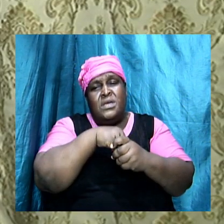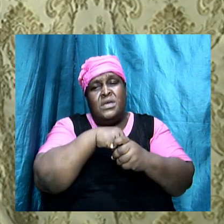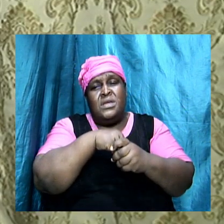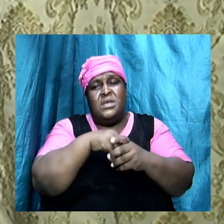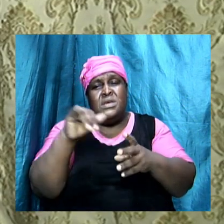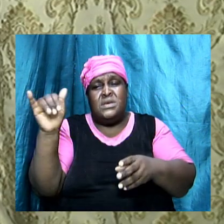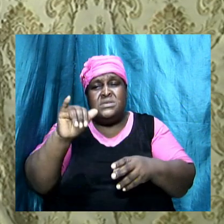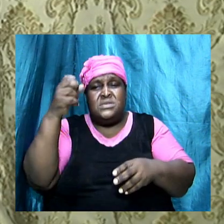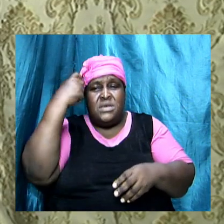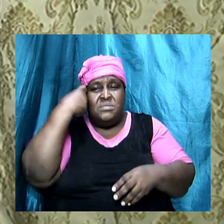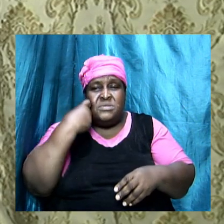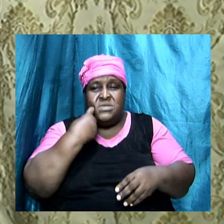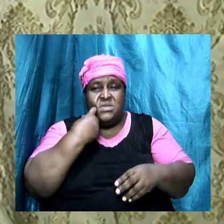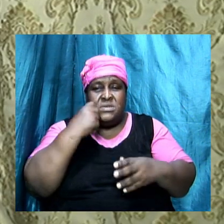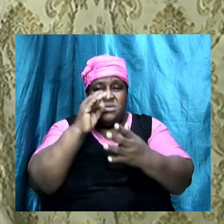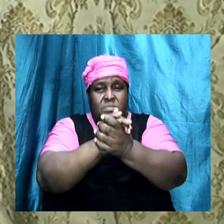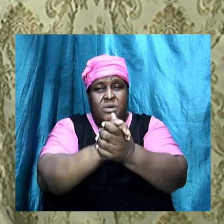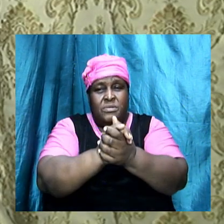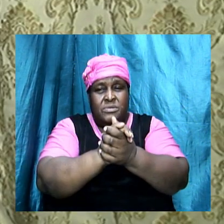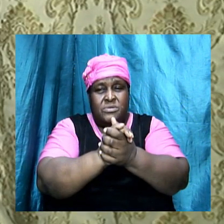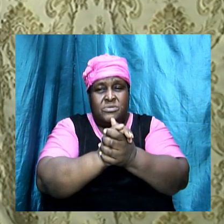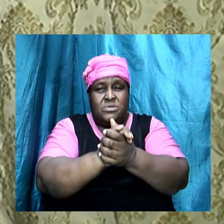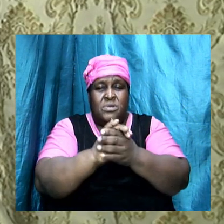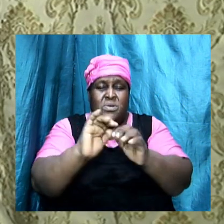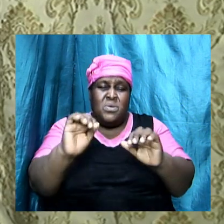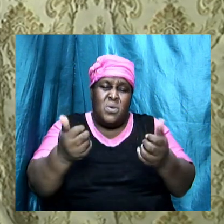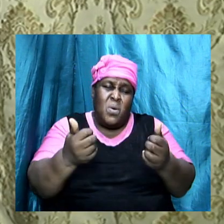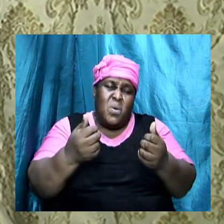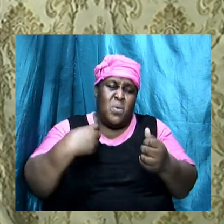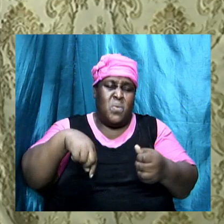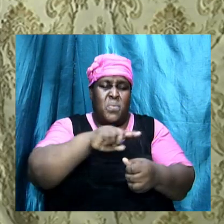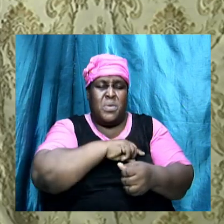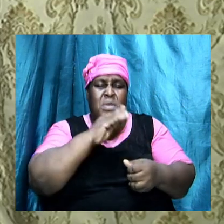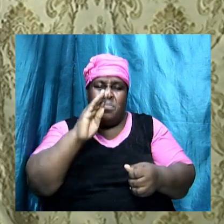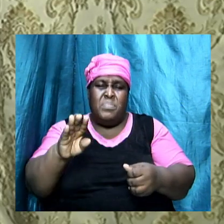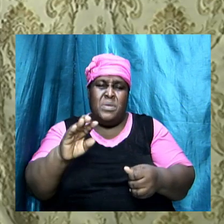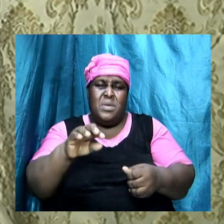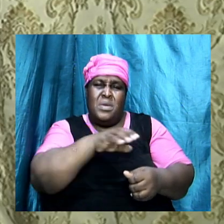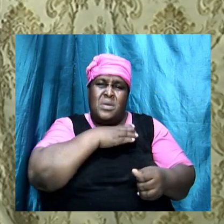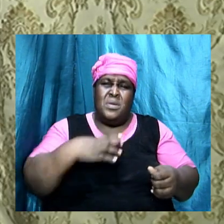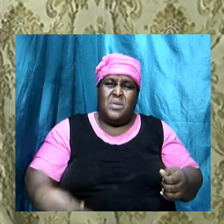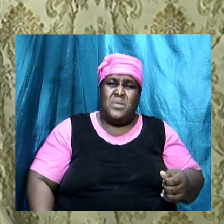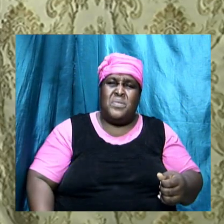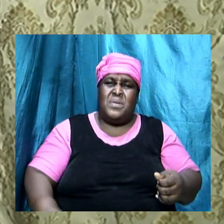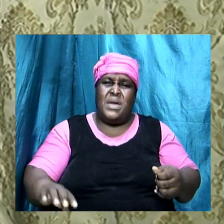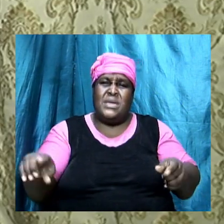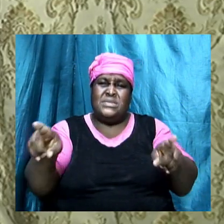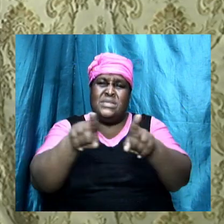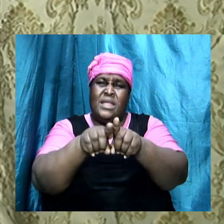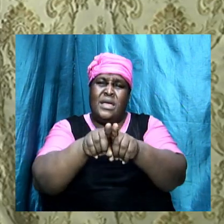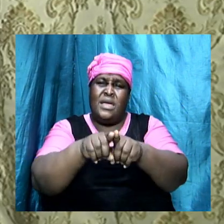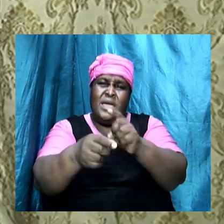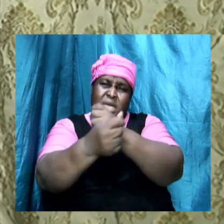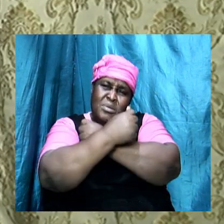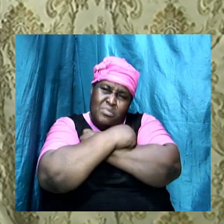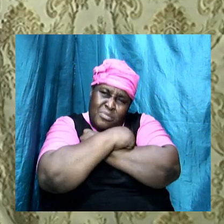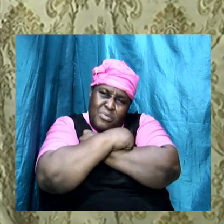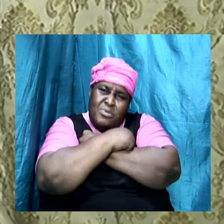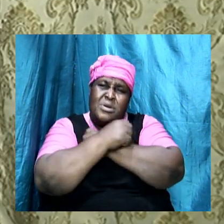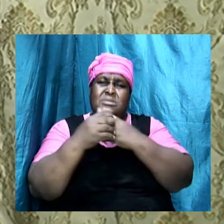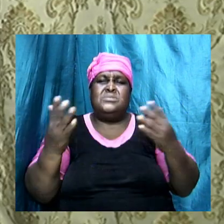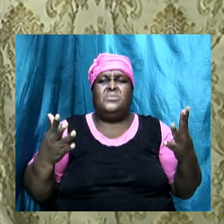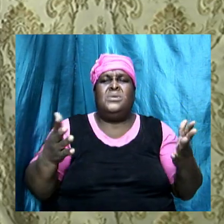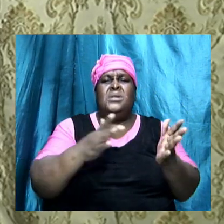How is it that we are supposed to be Christ-like? Amen. We are supposed to embrace what the Bible teaches,